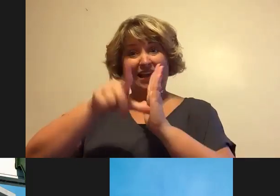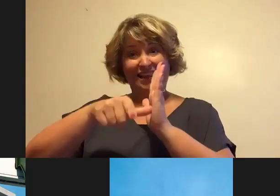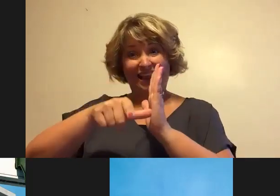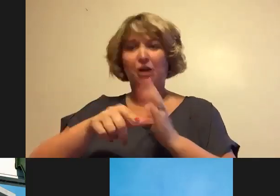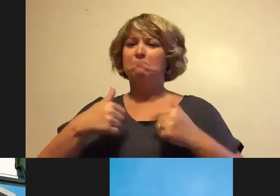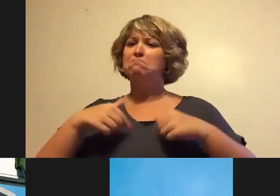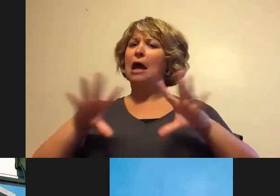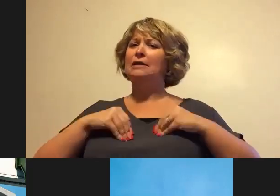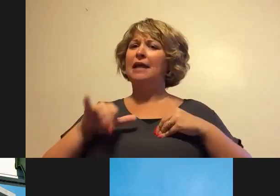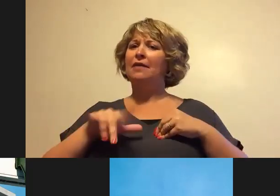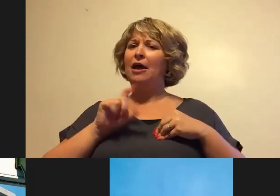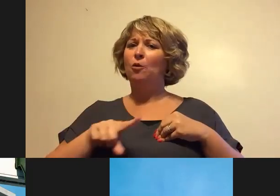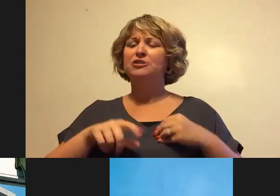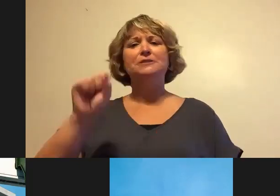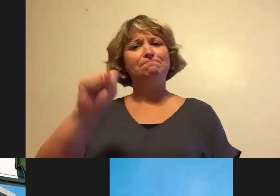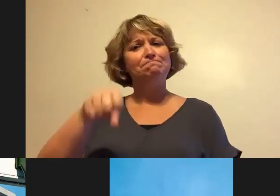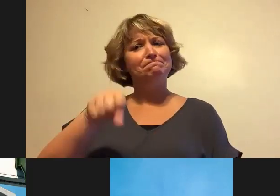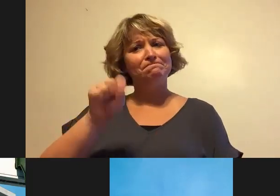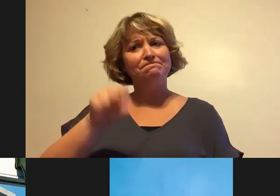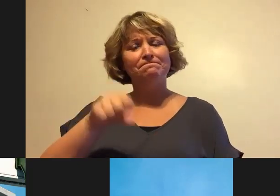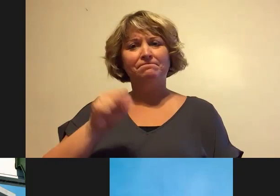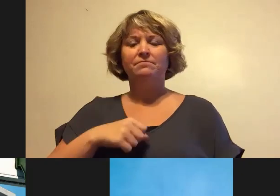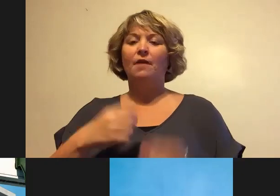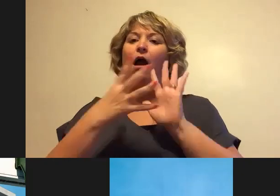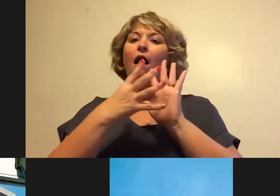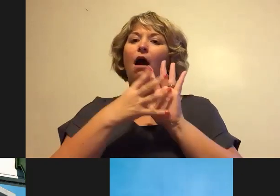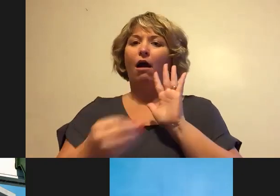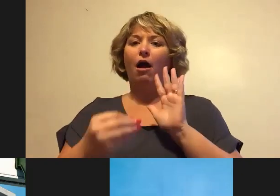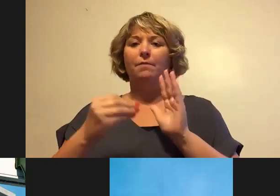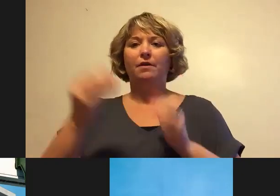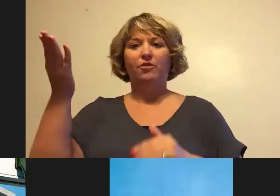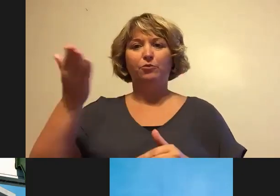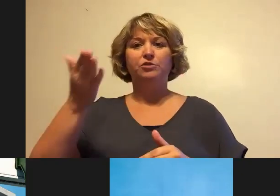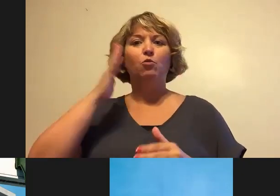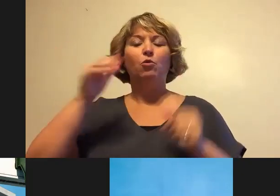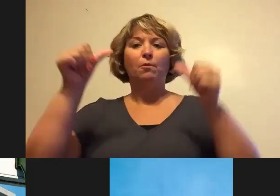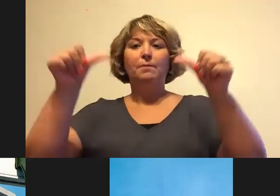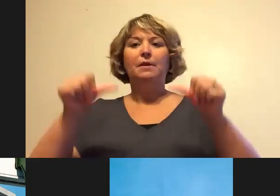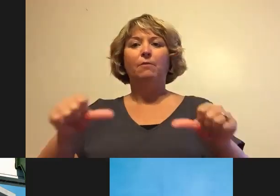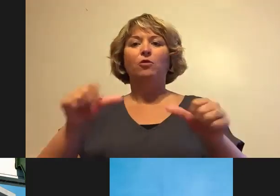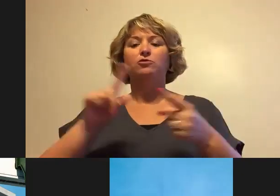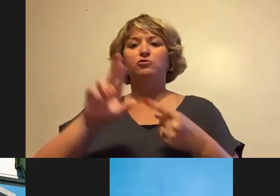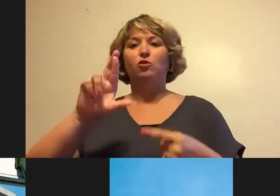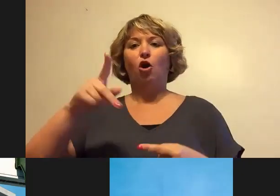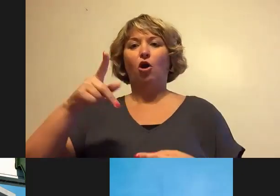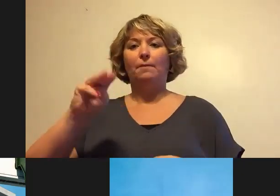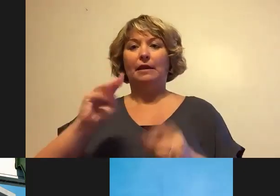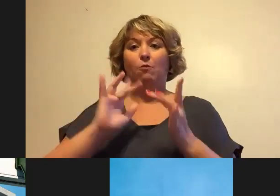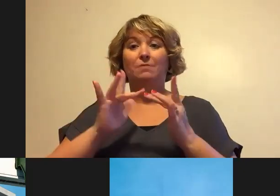question. Yes, a copy of the presentation will be posted to the RPM website following the meeting.